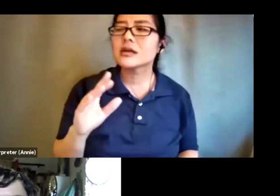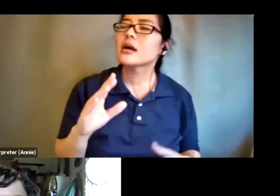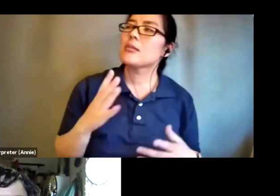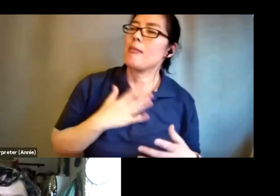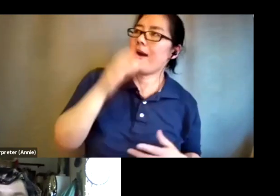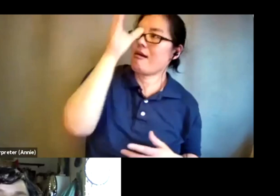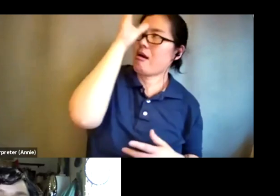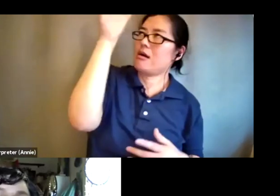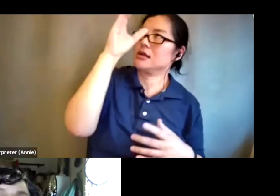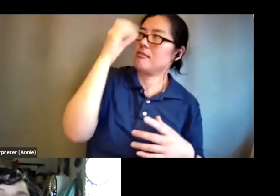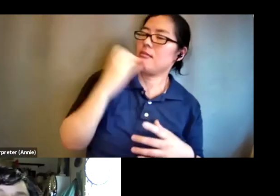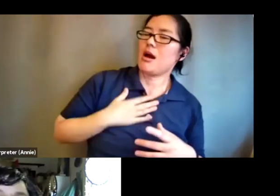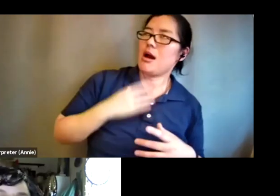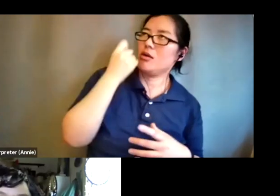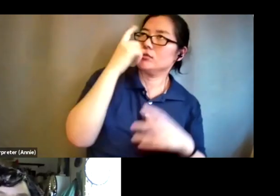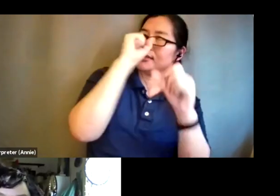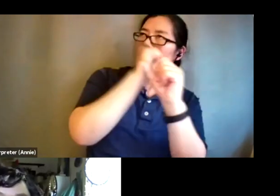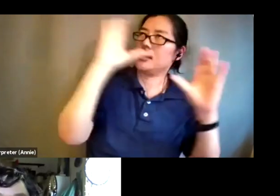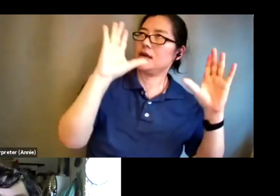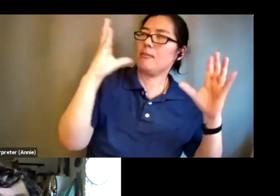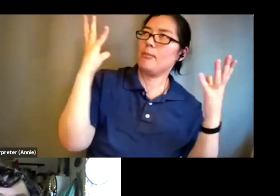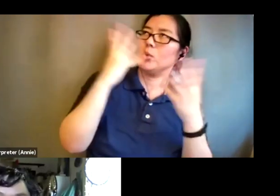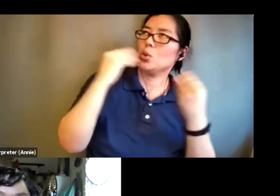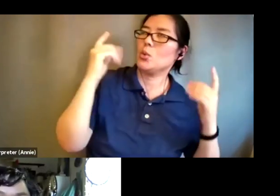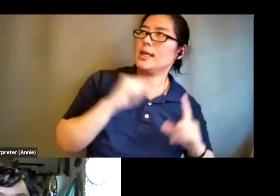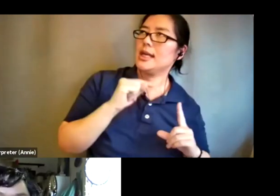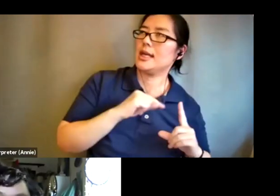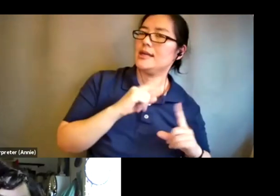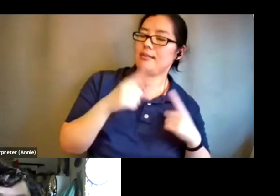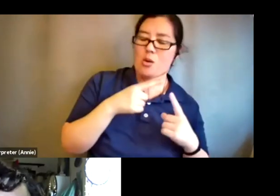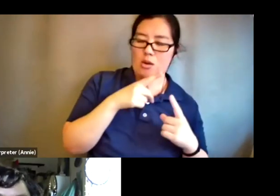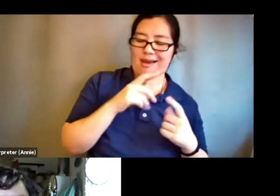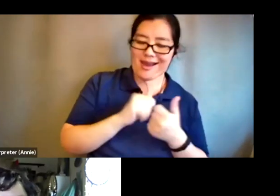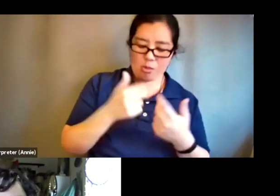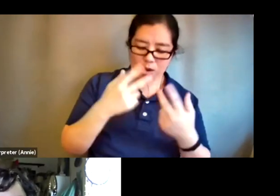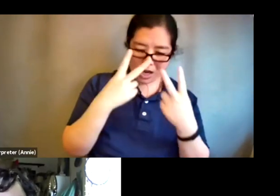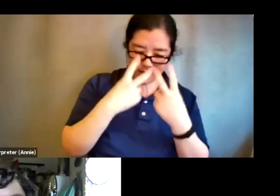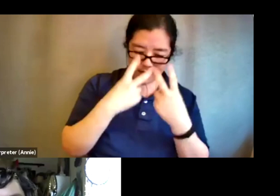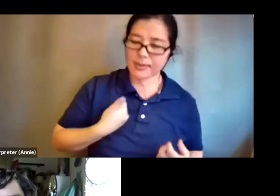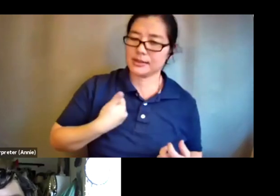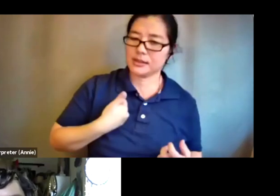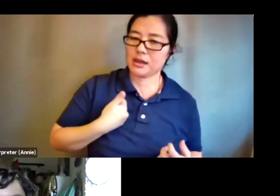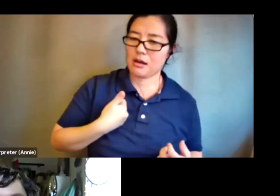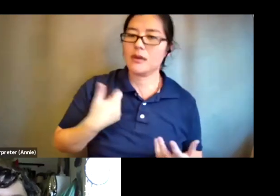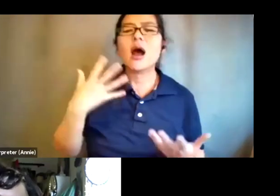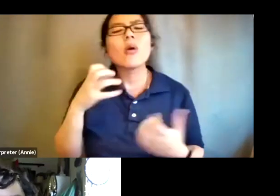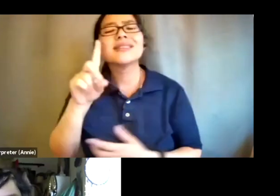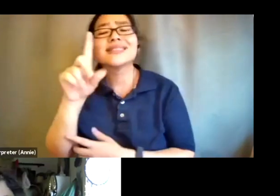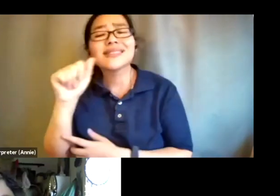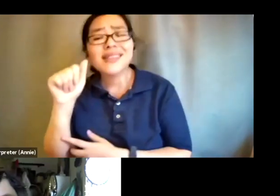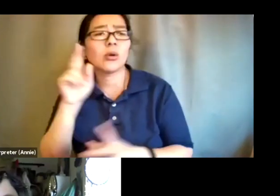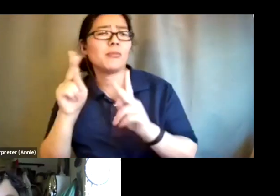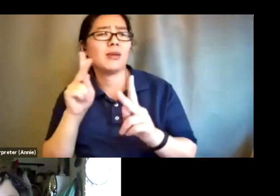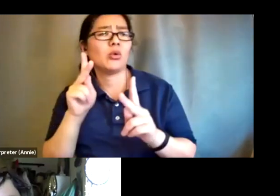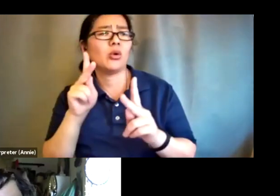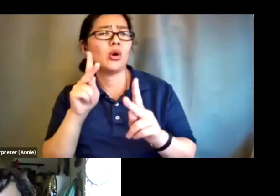so yeah i i want disabled people to feel that they have access to beauty um and we get to make each other